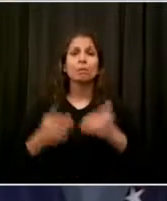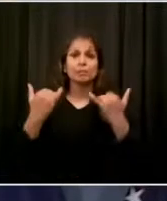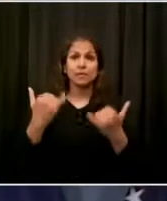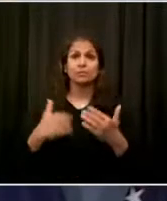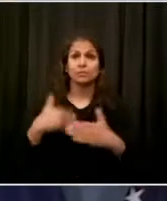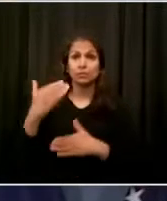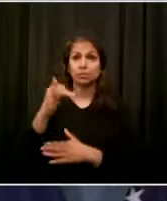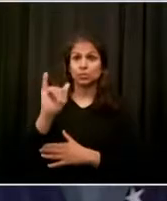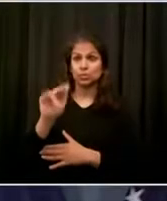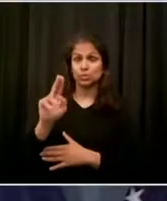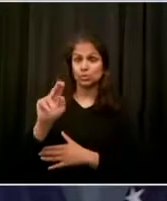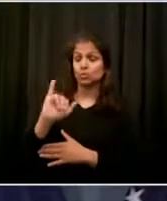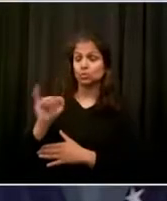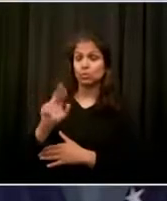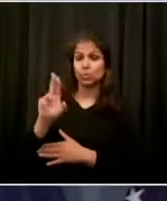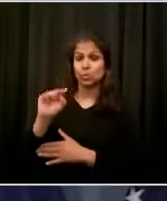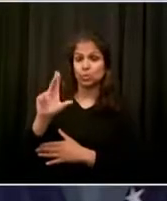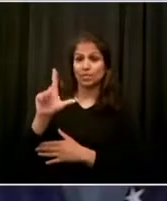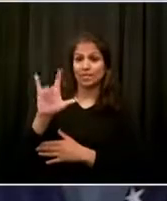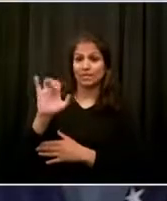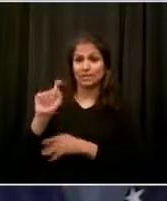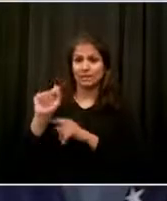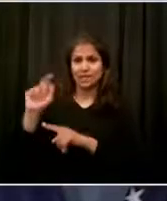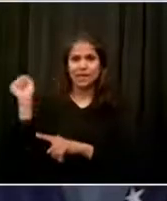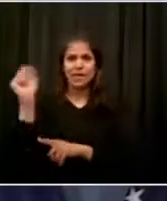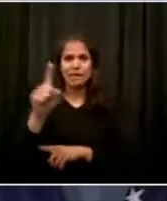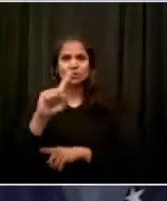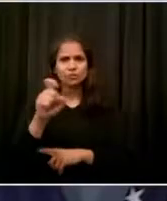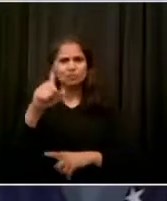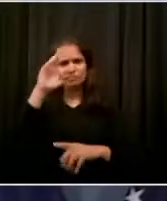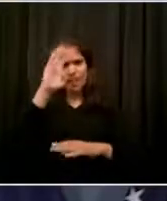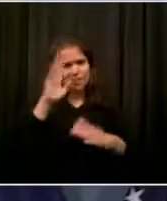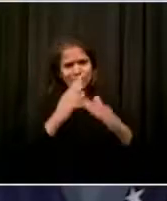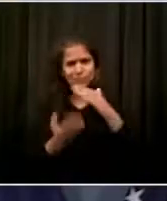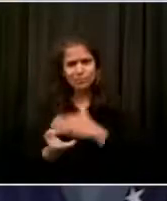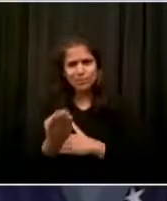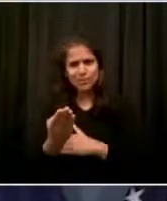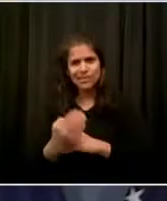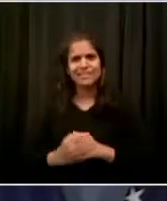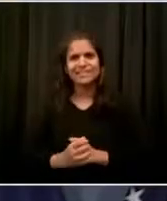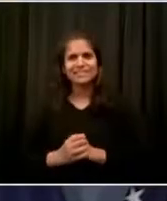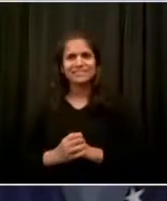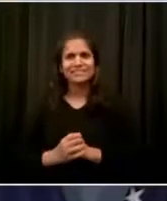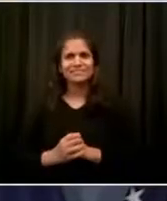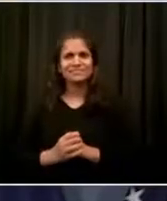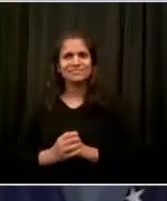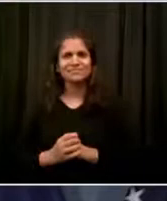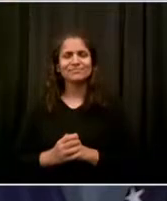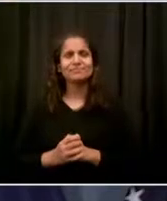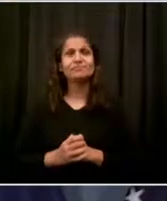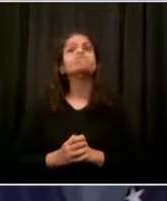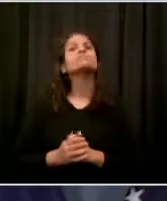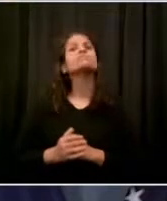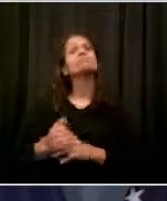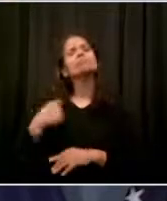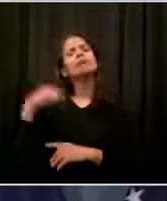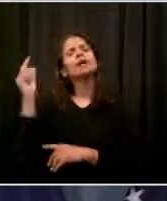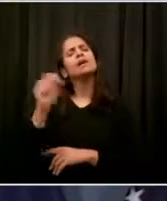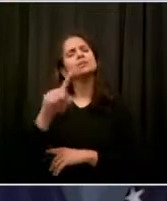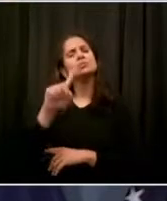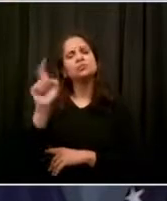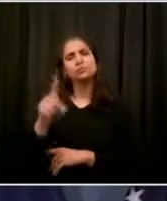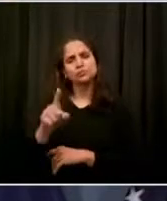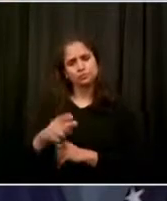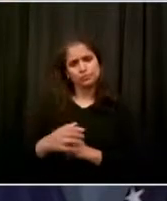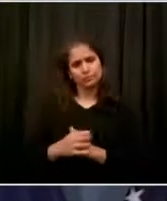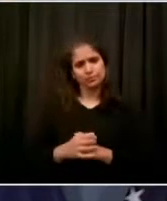Oh, hi. Good morning, Mr. Mayor. Good morning, all. So my question is this. Shootings in New York City